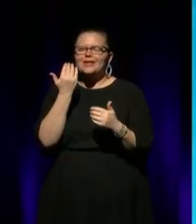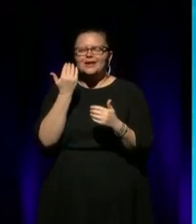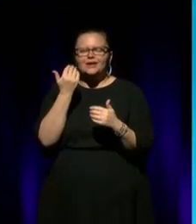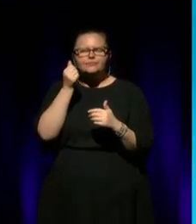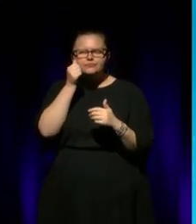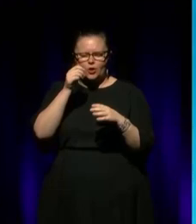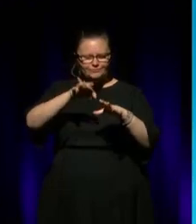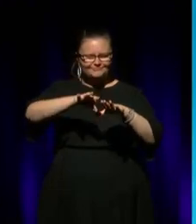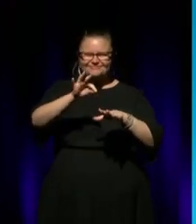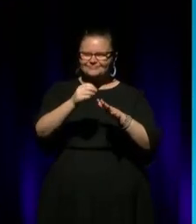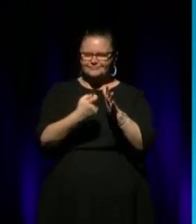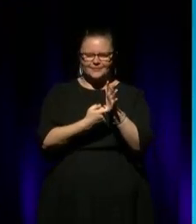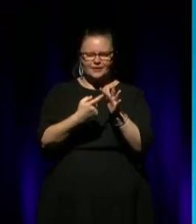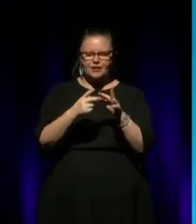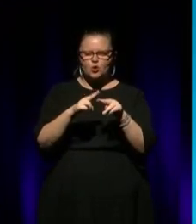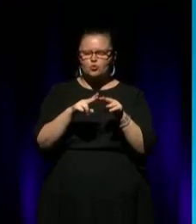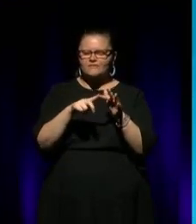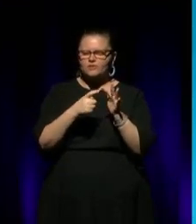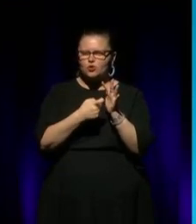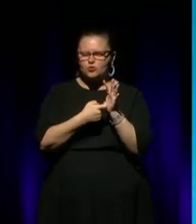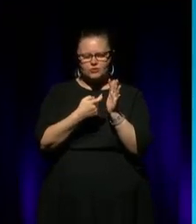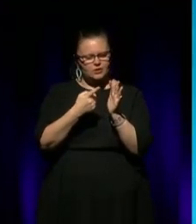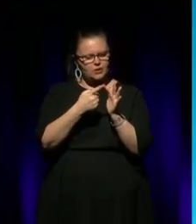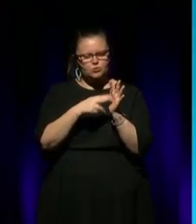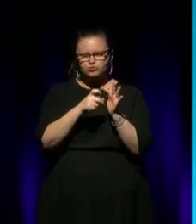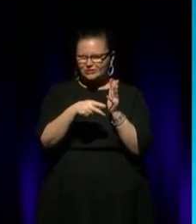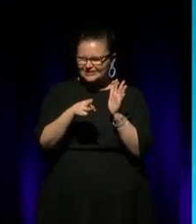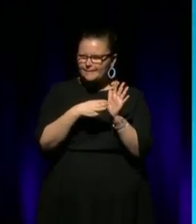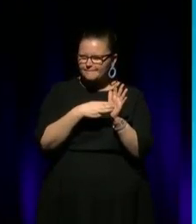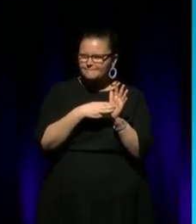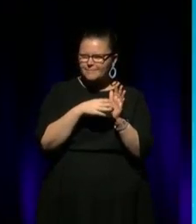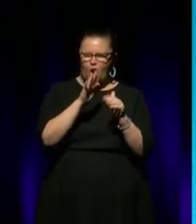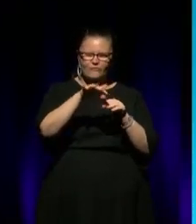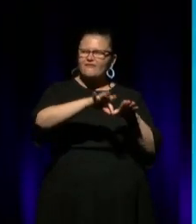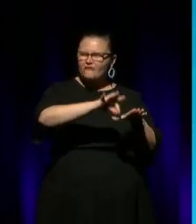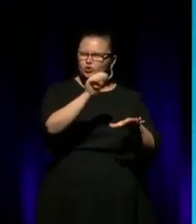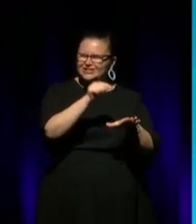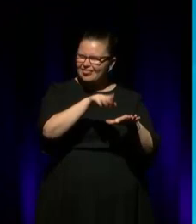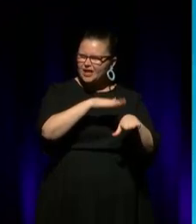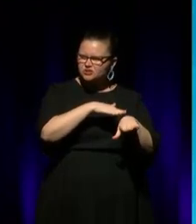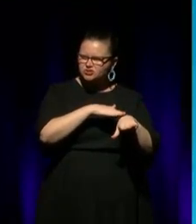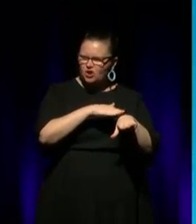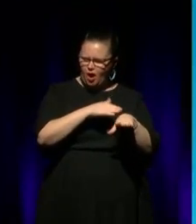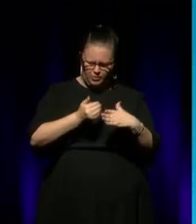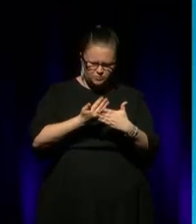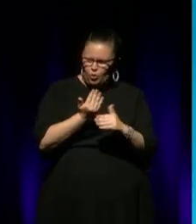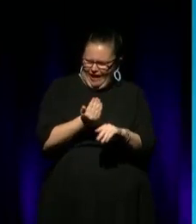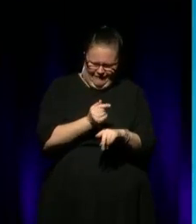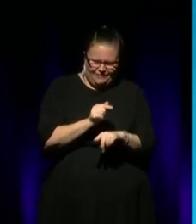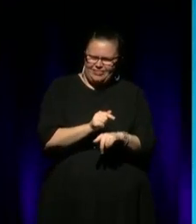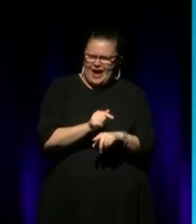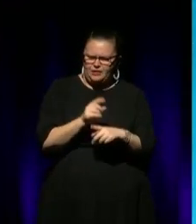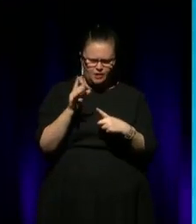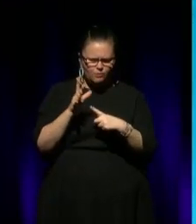you know, and by the middle of the 70s, you know, we're in 10 Embassy moment, you know. So there was all these significant political imprints